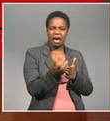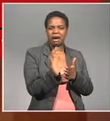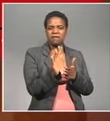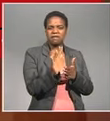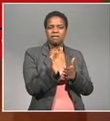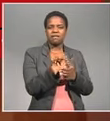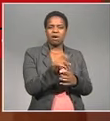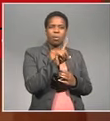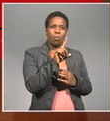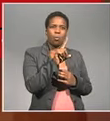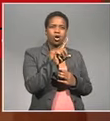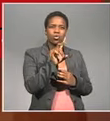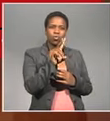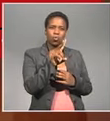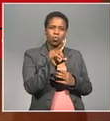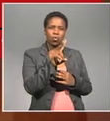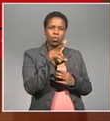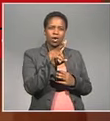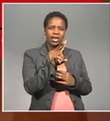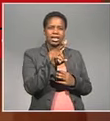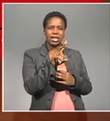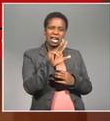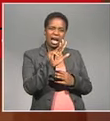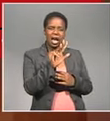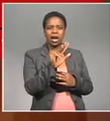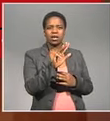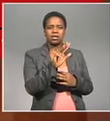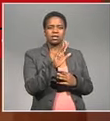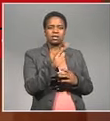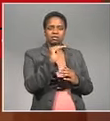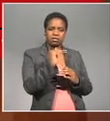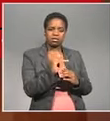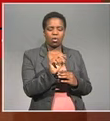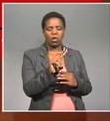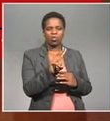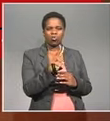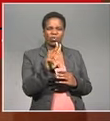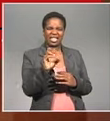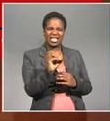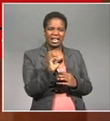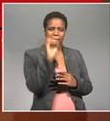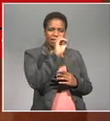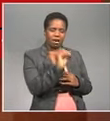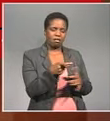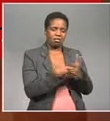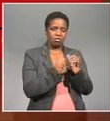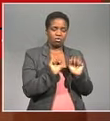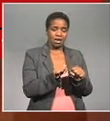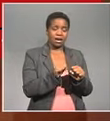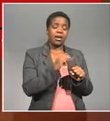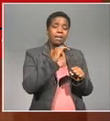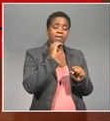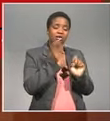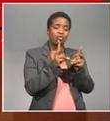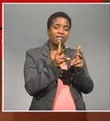129 rand a share Down to 120 a share So in the last two weeks, it's lost about 12